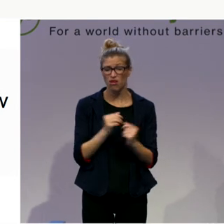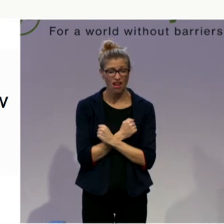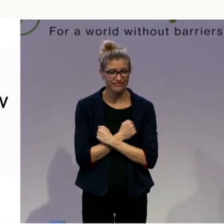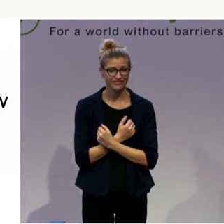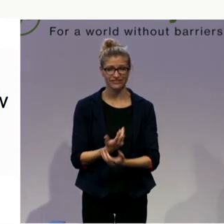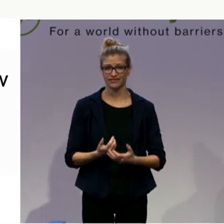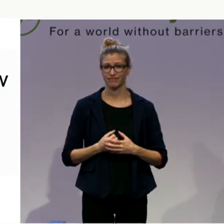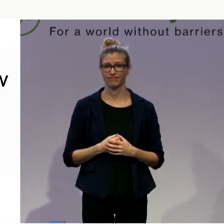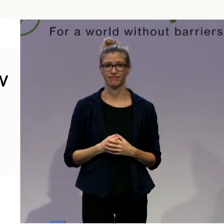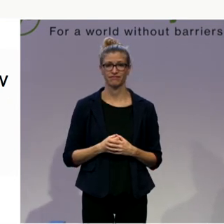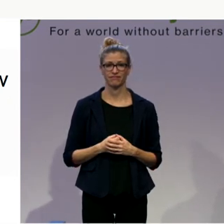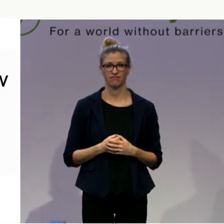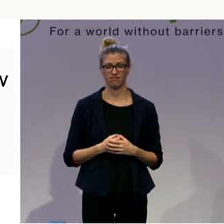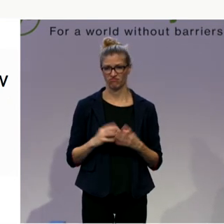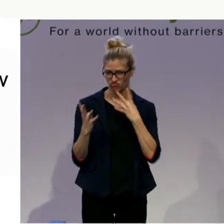Prison.